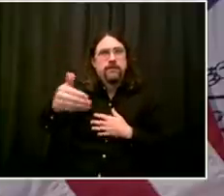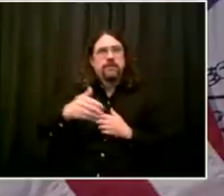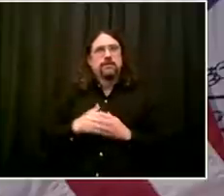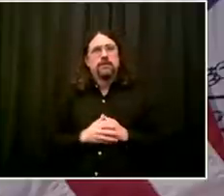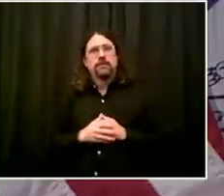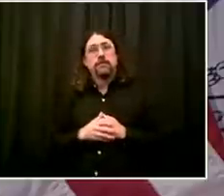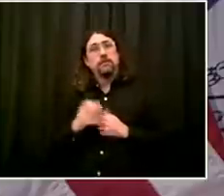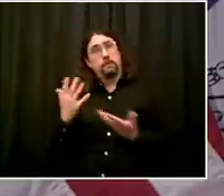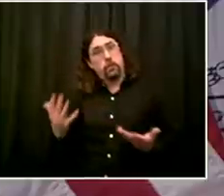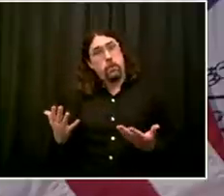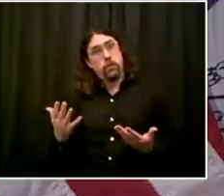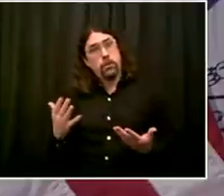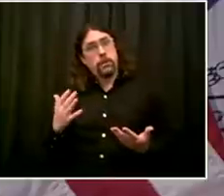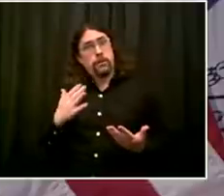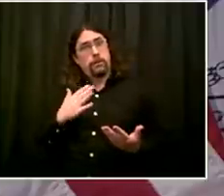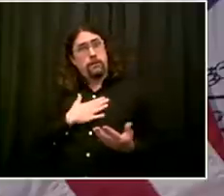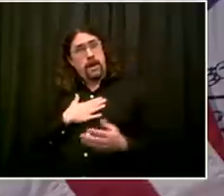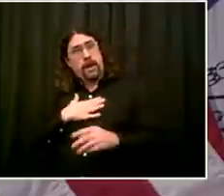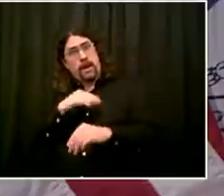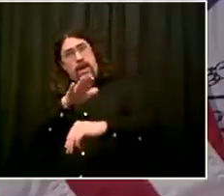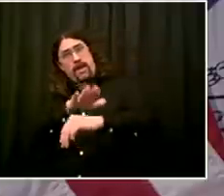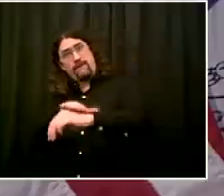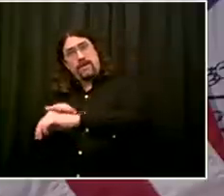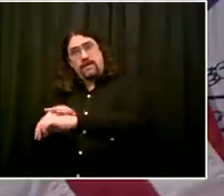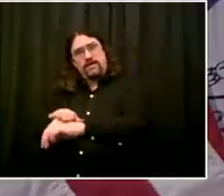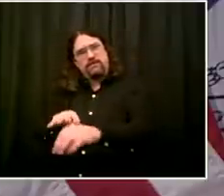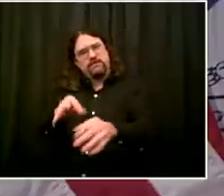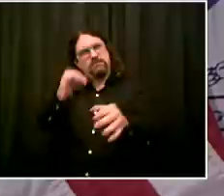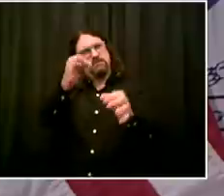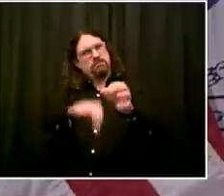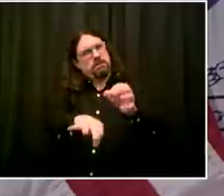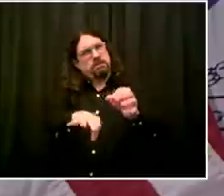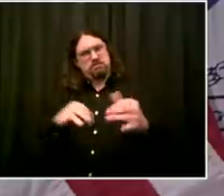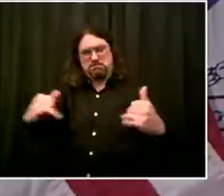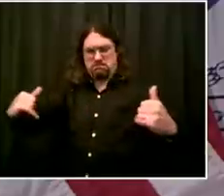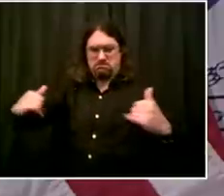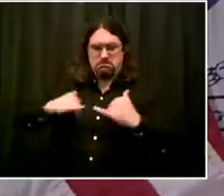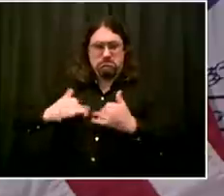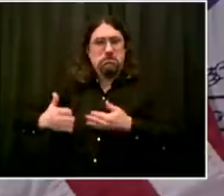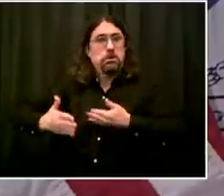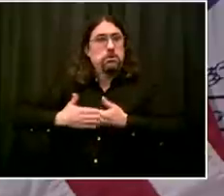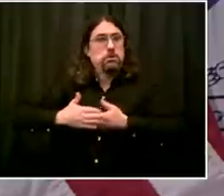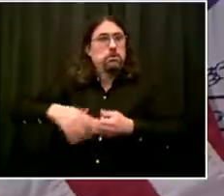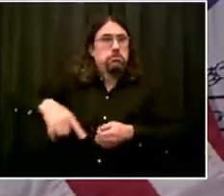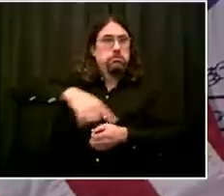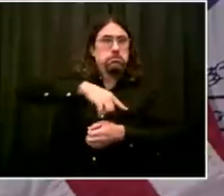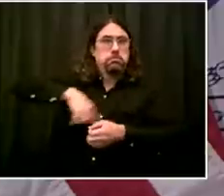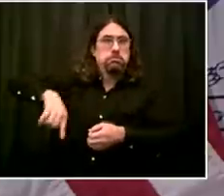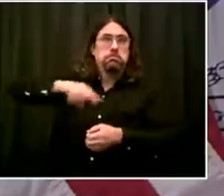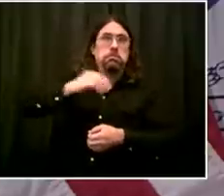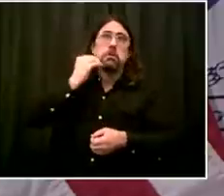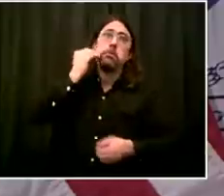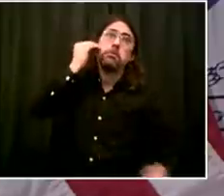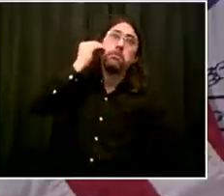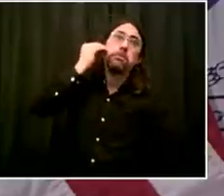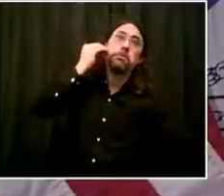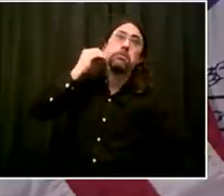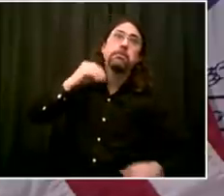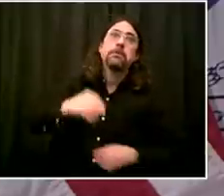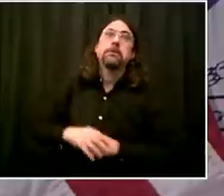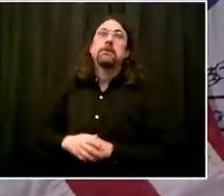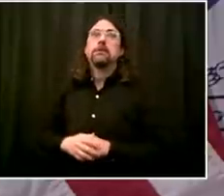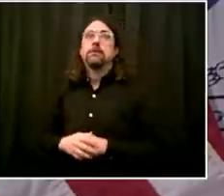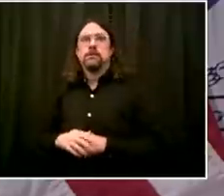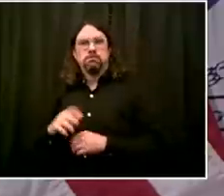and then this too shall pass. On the, uh, Mitch Silver, I thought I did say we'll certainly have parks department and police